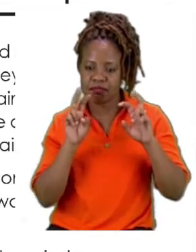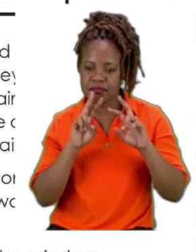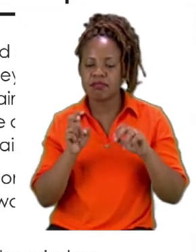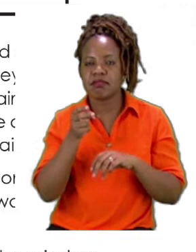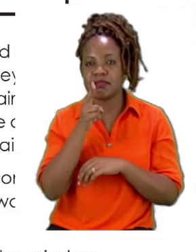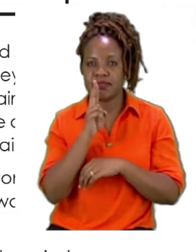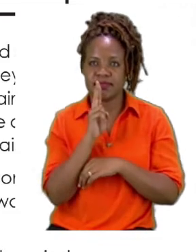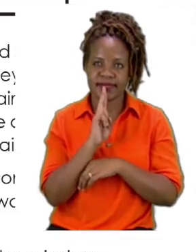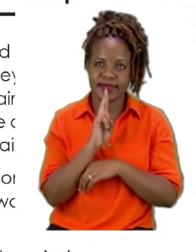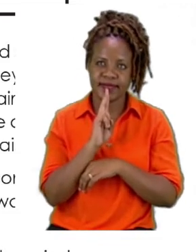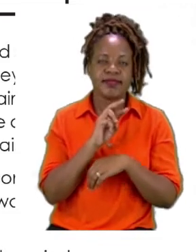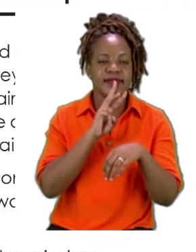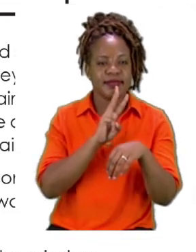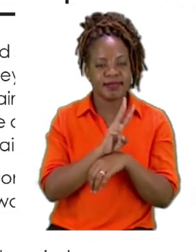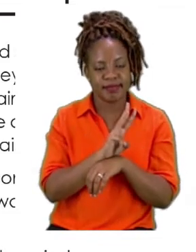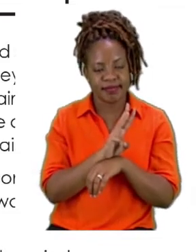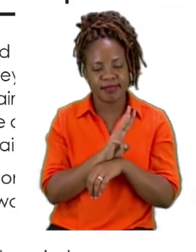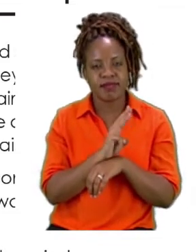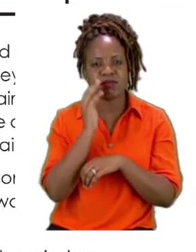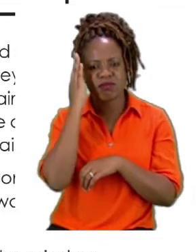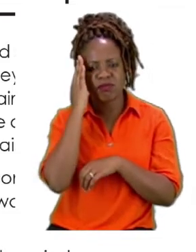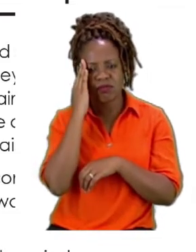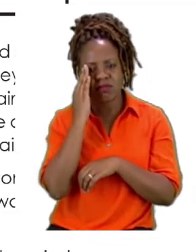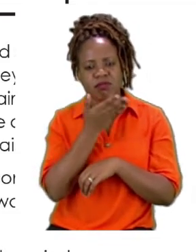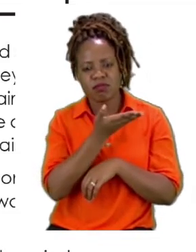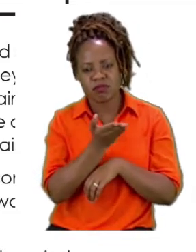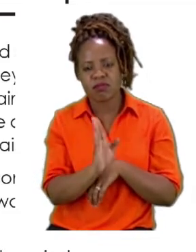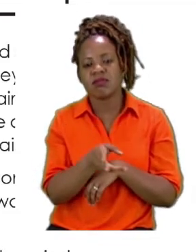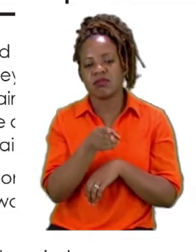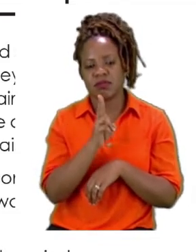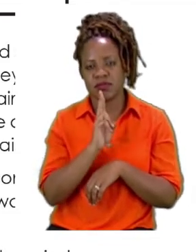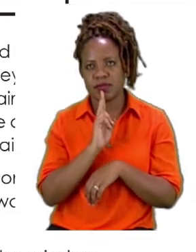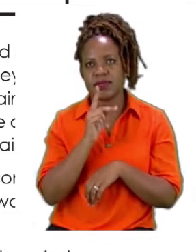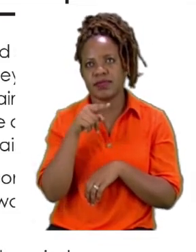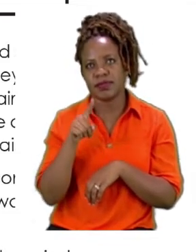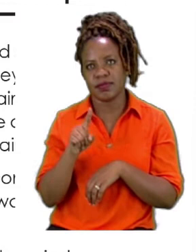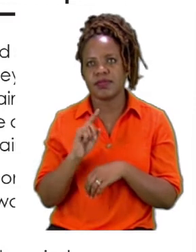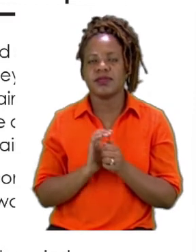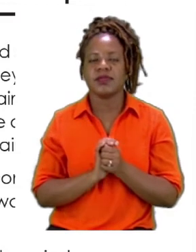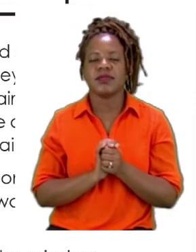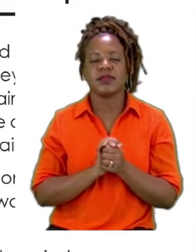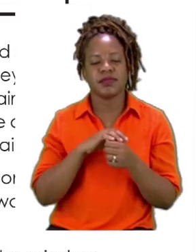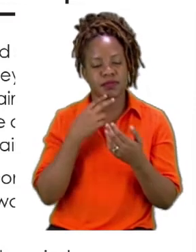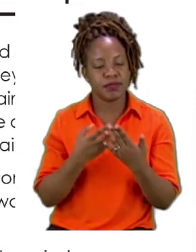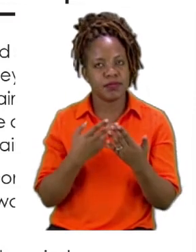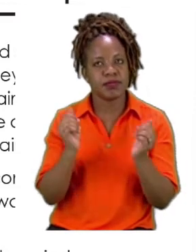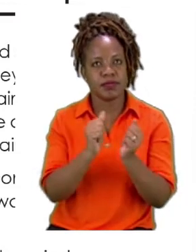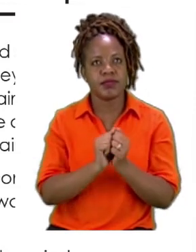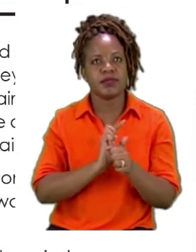to make sure that our answers are correct. So let us read it together for the first time.